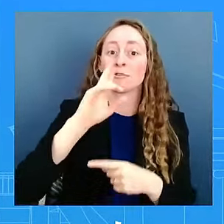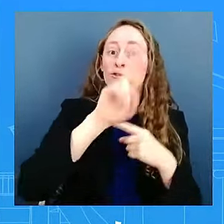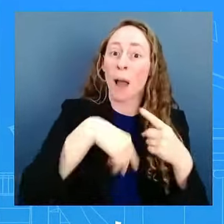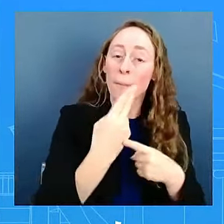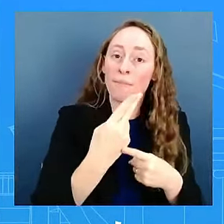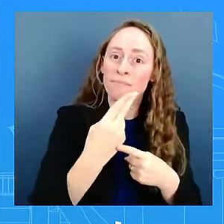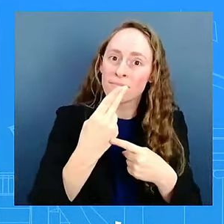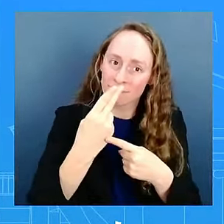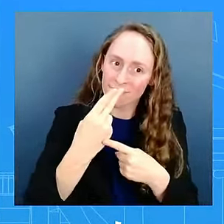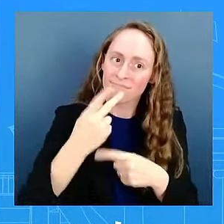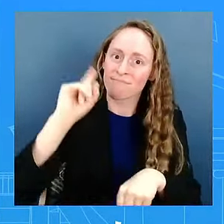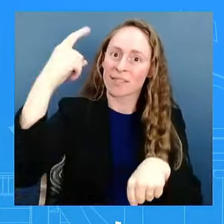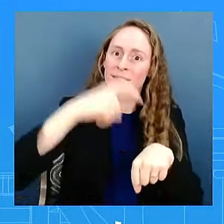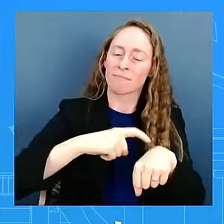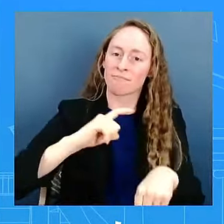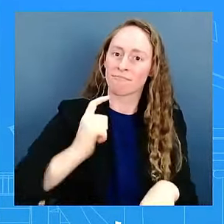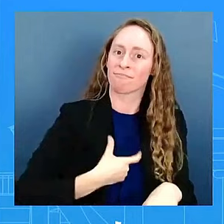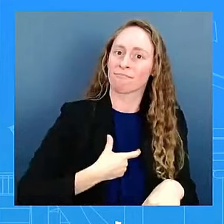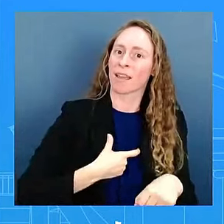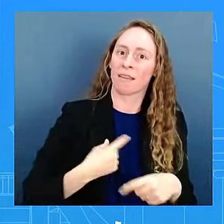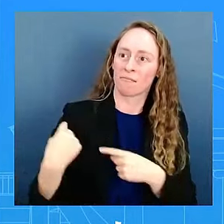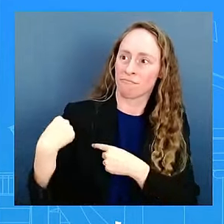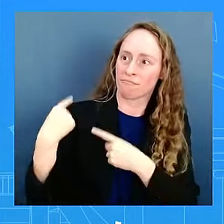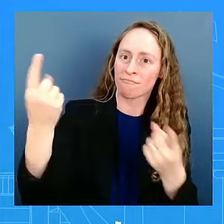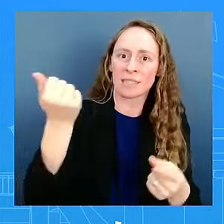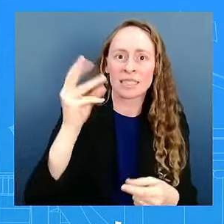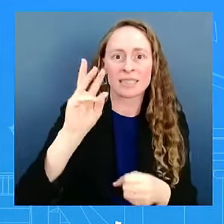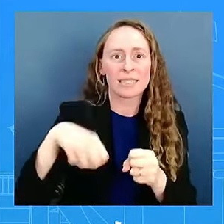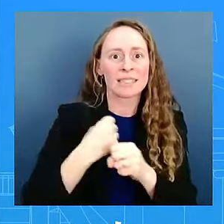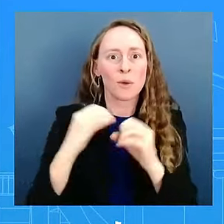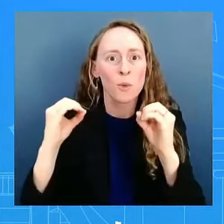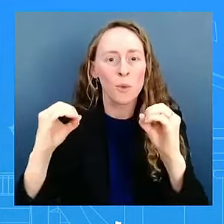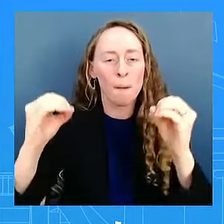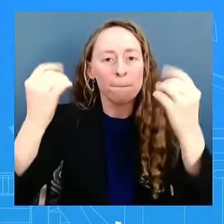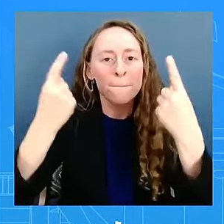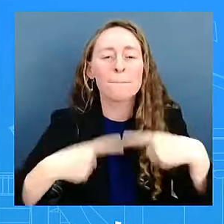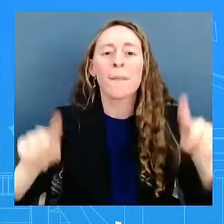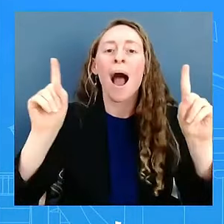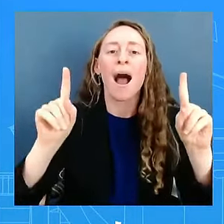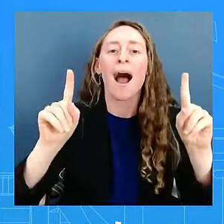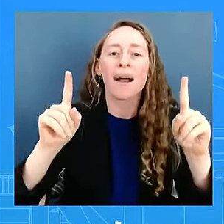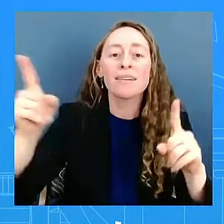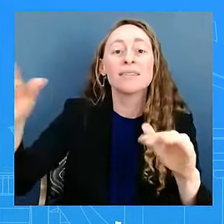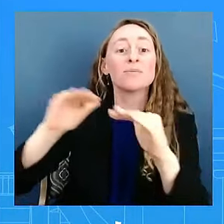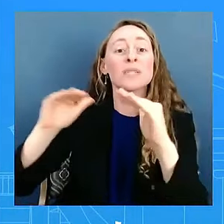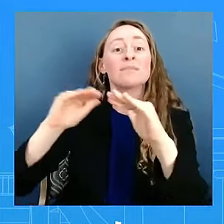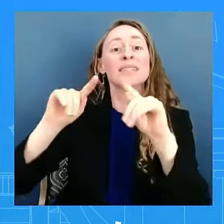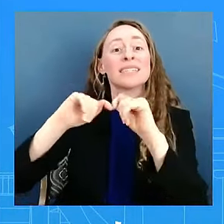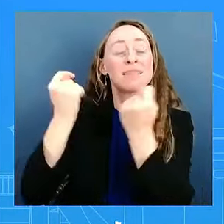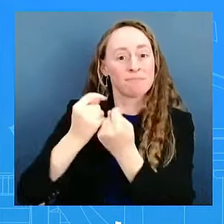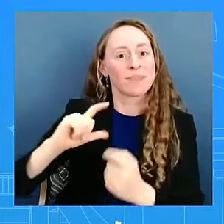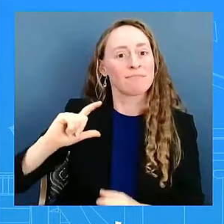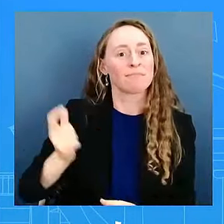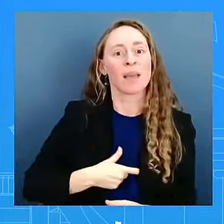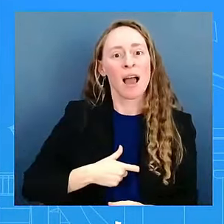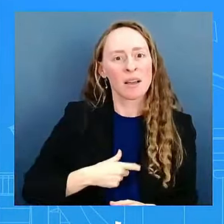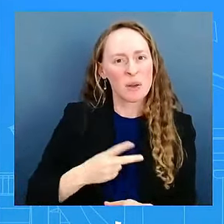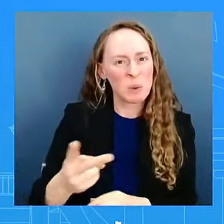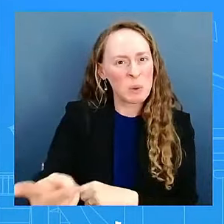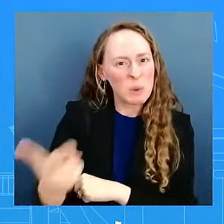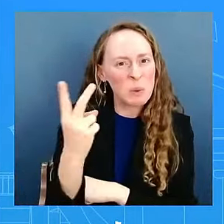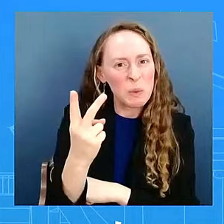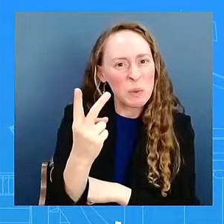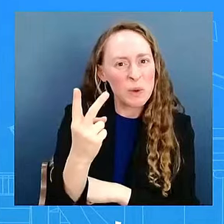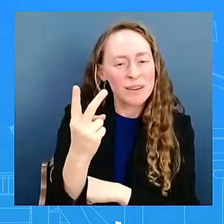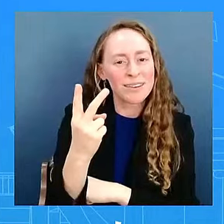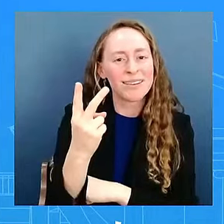gymnasts that are winning big. The U.S. swim team have scored gold in two contests. And the women's rugby team won their